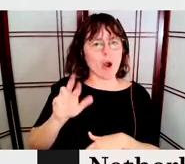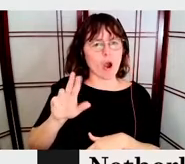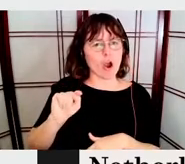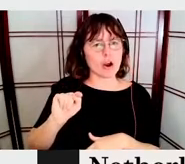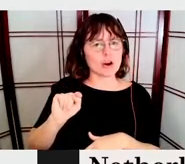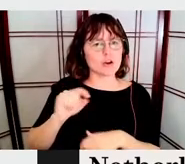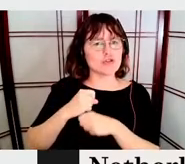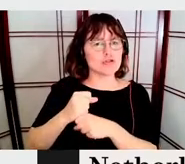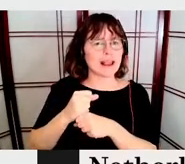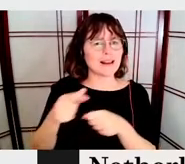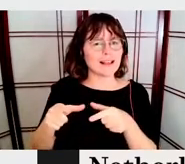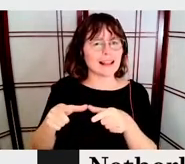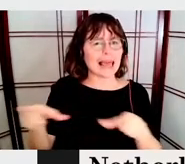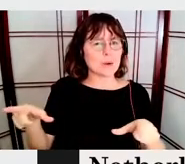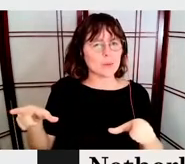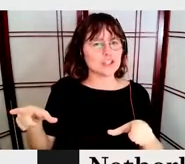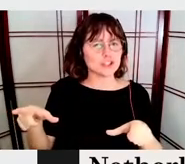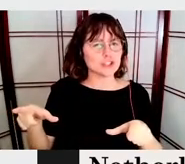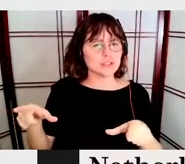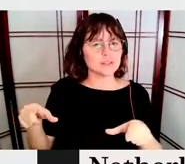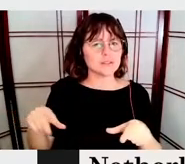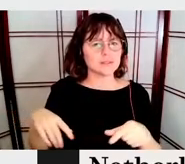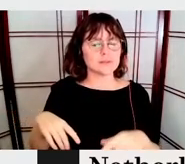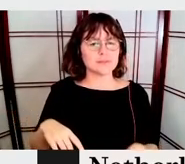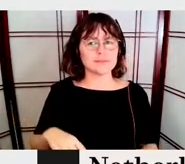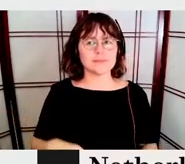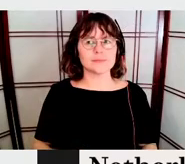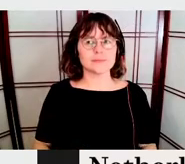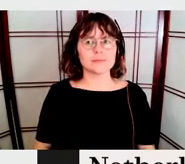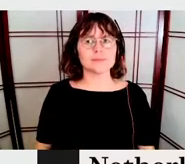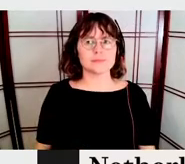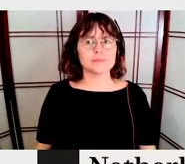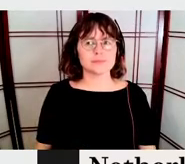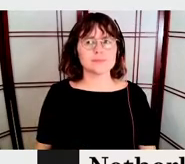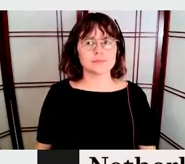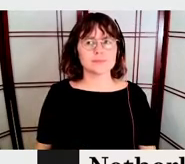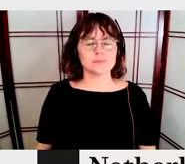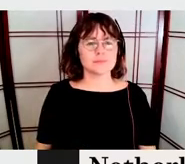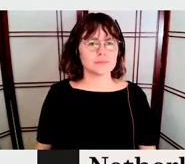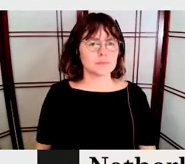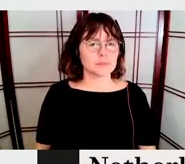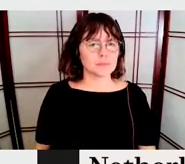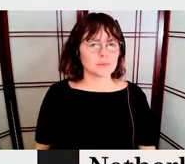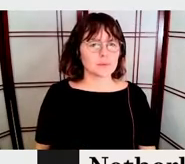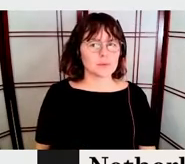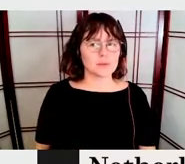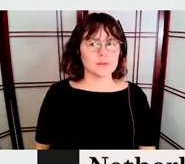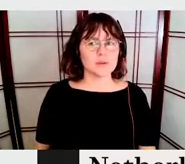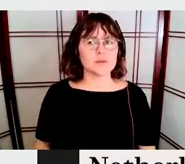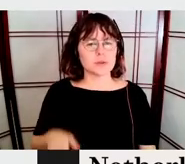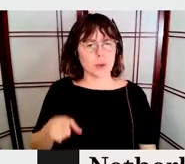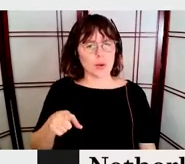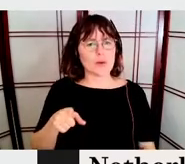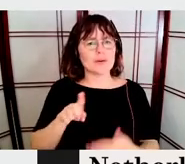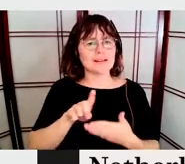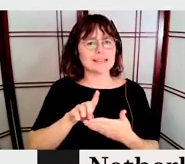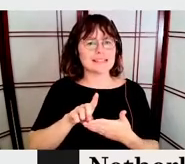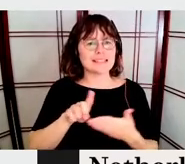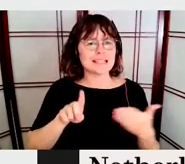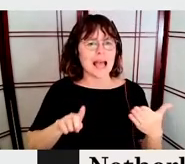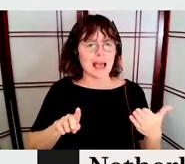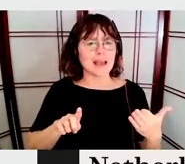was to create a language and not just, uh, uh, design, for example. But what was going on with the American,